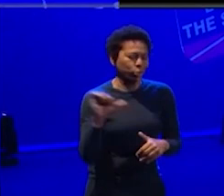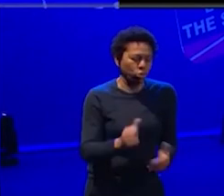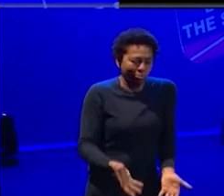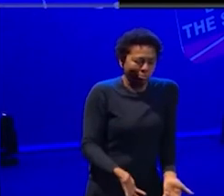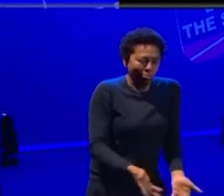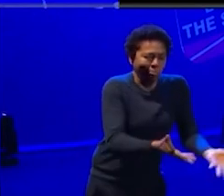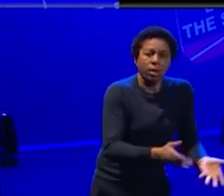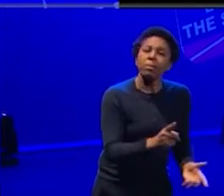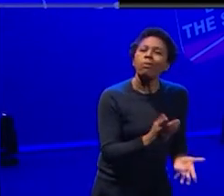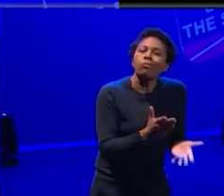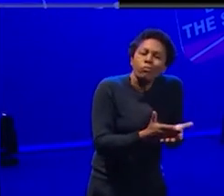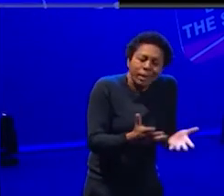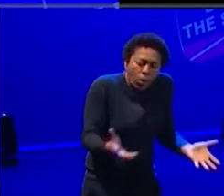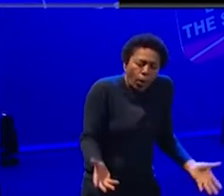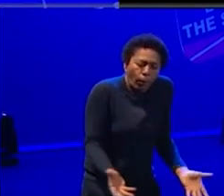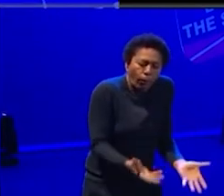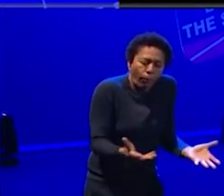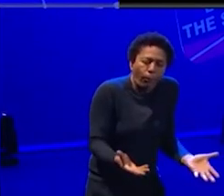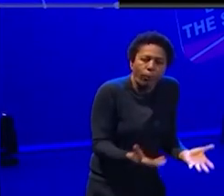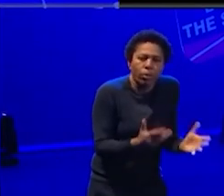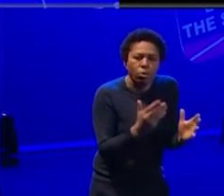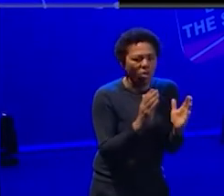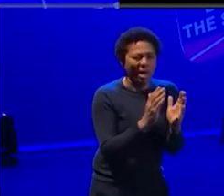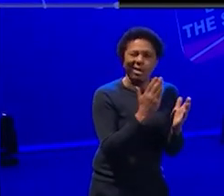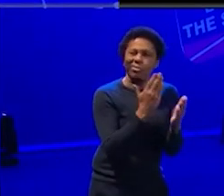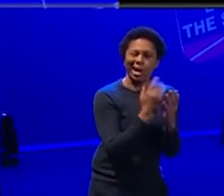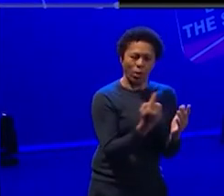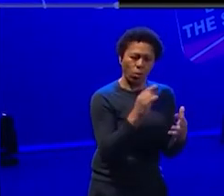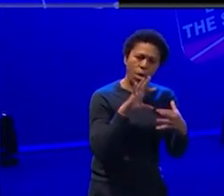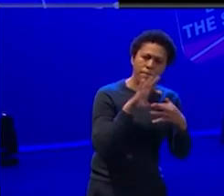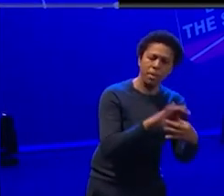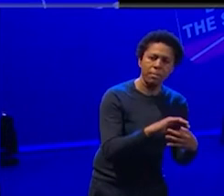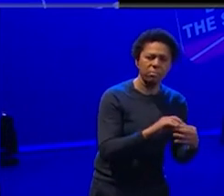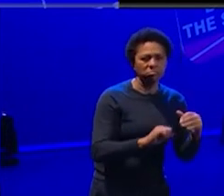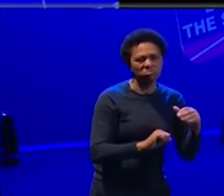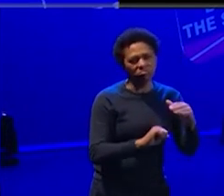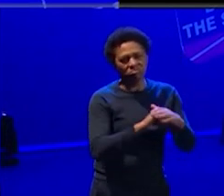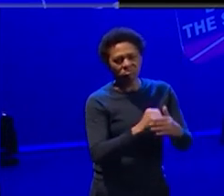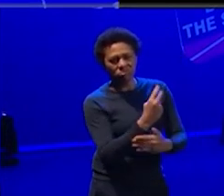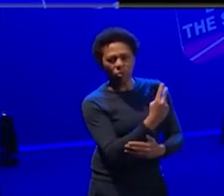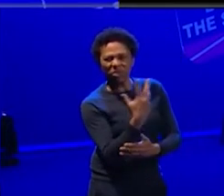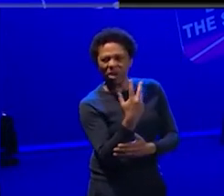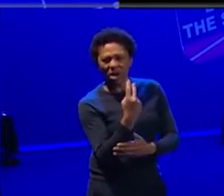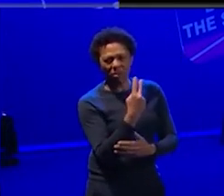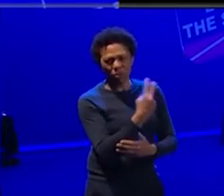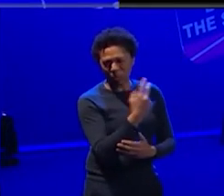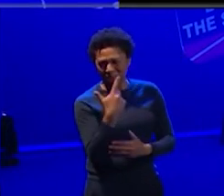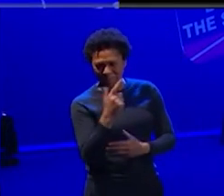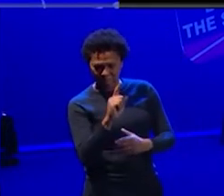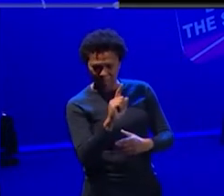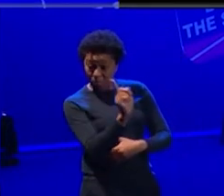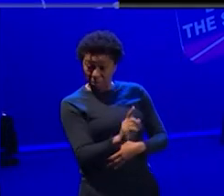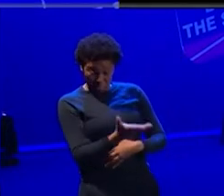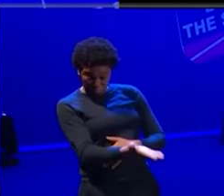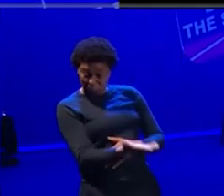from that, but it's sort of housing up to 25, 27 year olds. And it's really just looking at how we can support those young people into the next steps.